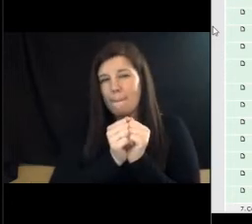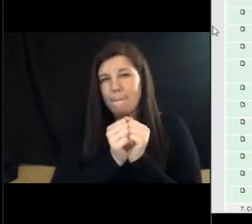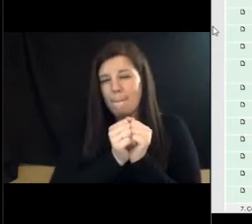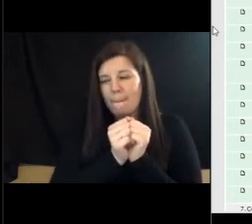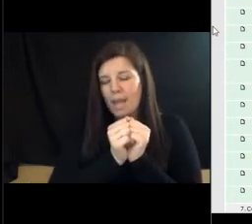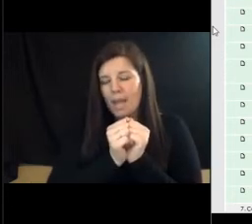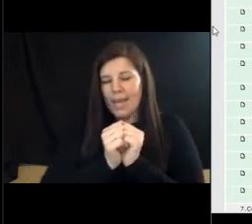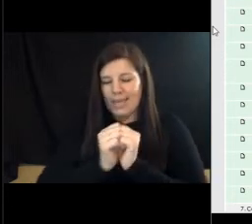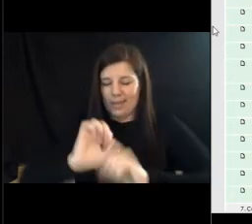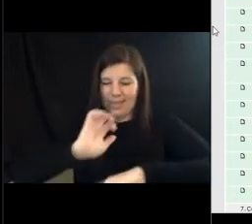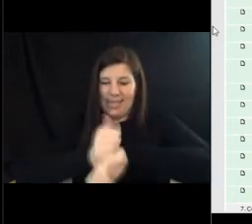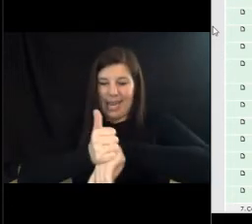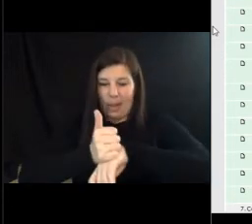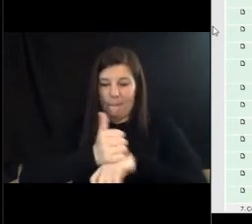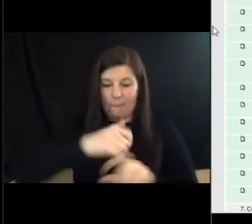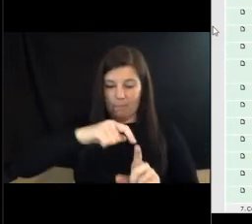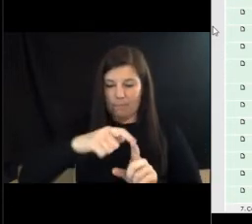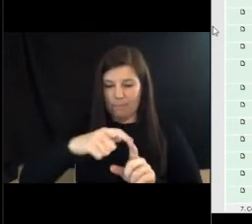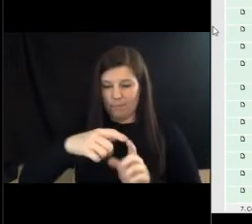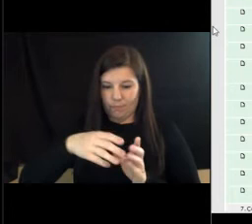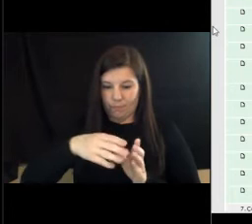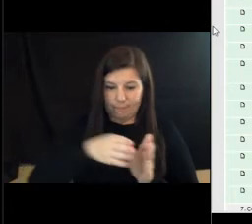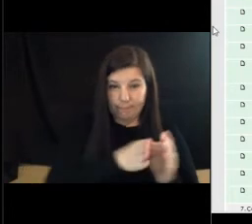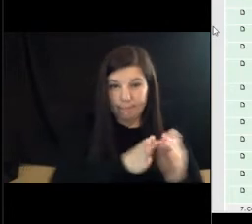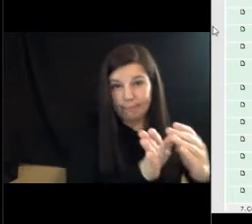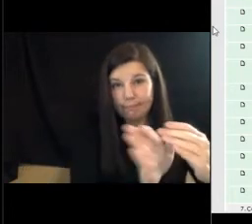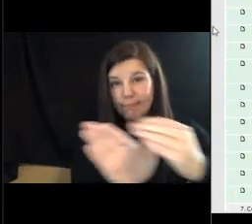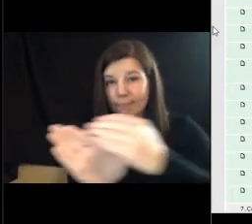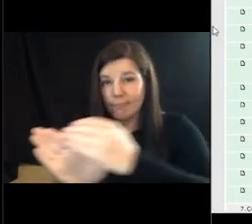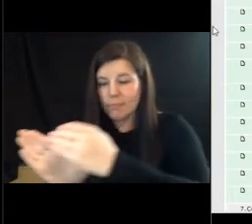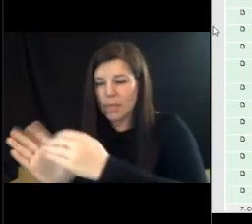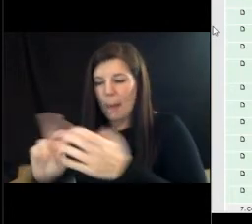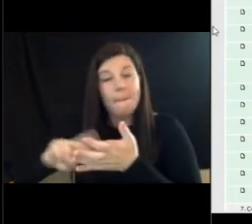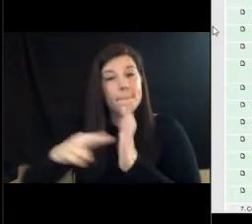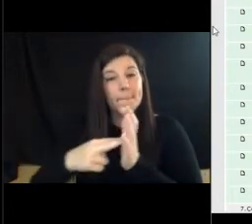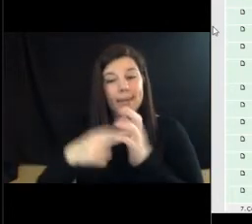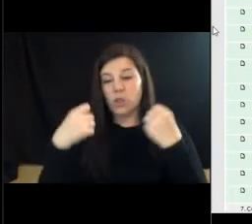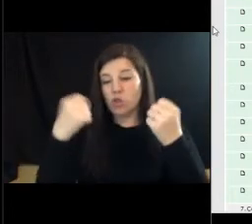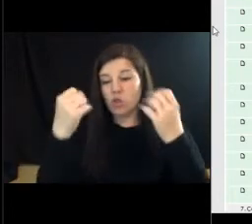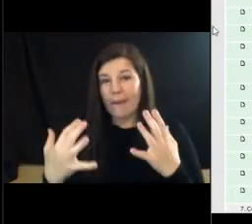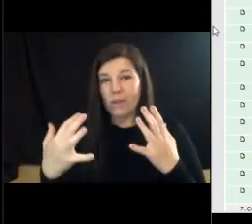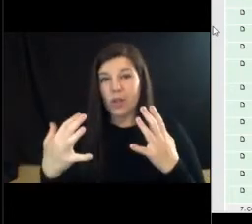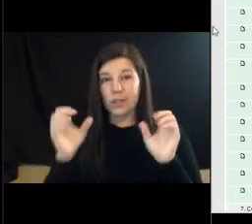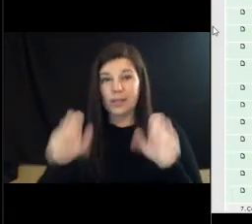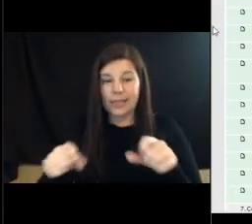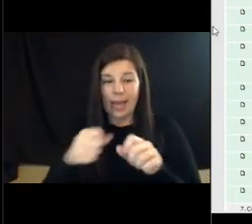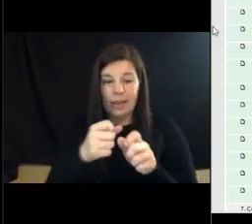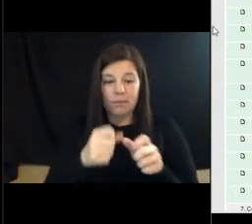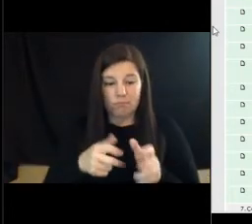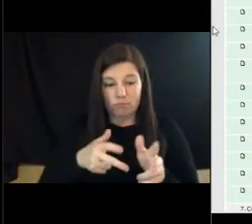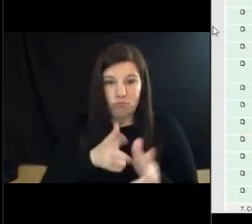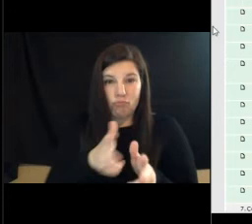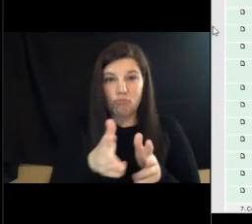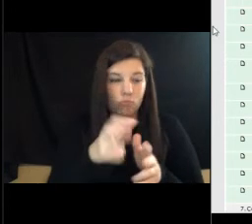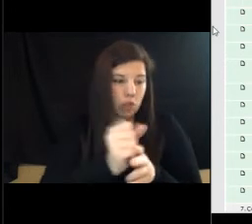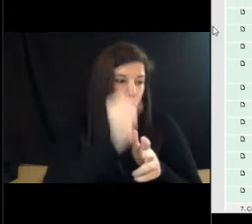of the traffic so that we could drop, the driver can drop off of the book without having to get out of the car